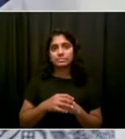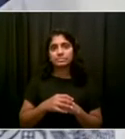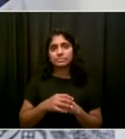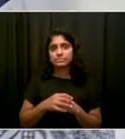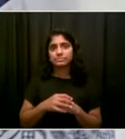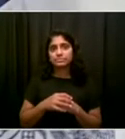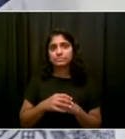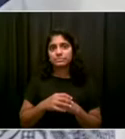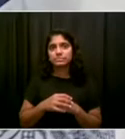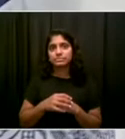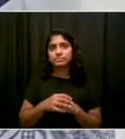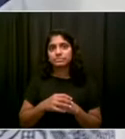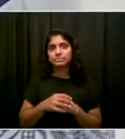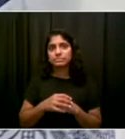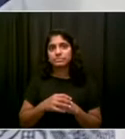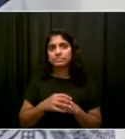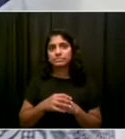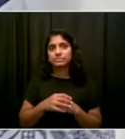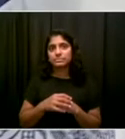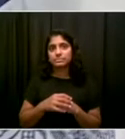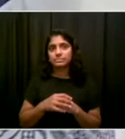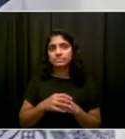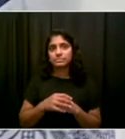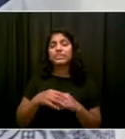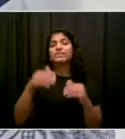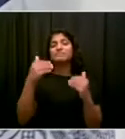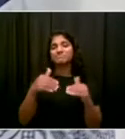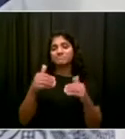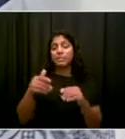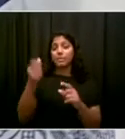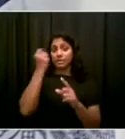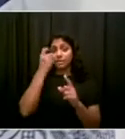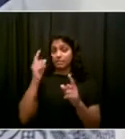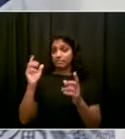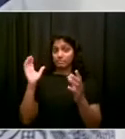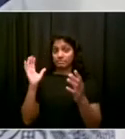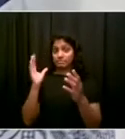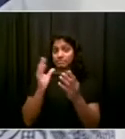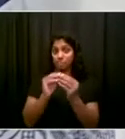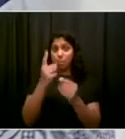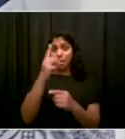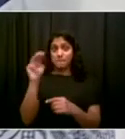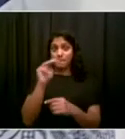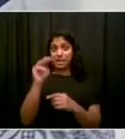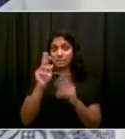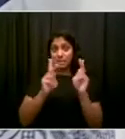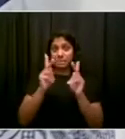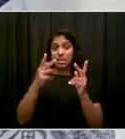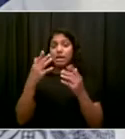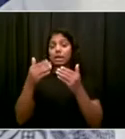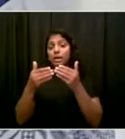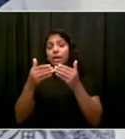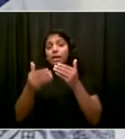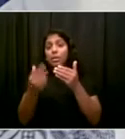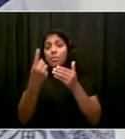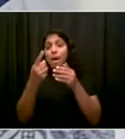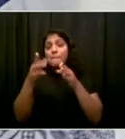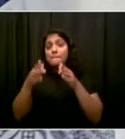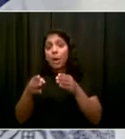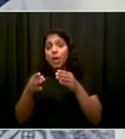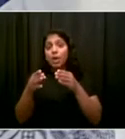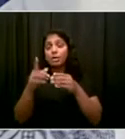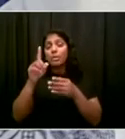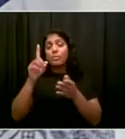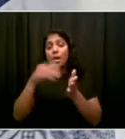Kira. We had a little feedback there. Okay. Kira is 12 years old, the daughter of a Coney Island Hospital employee,